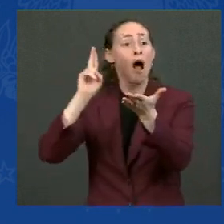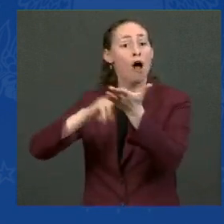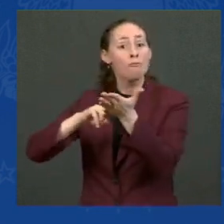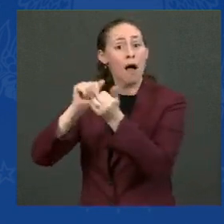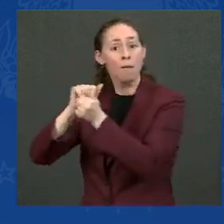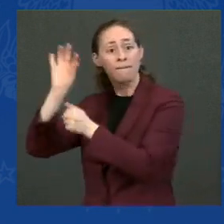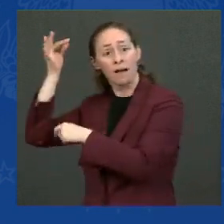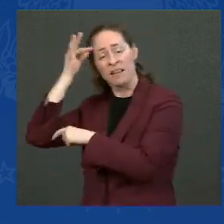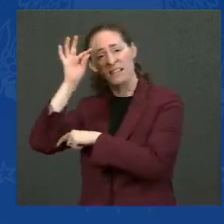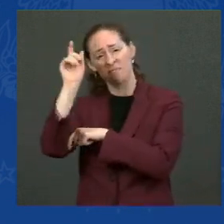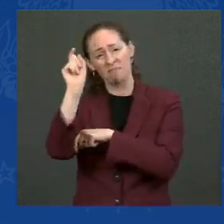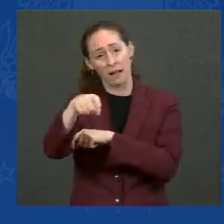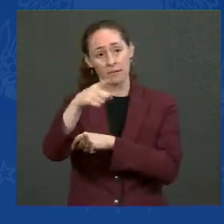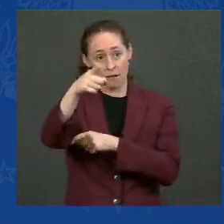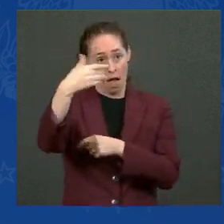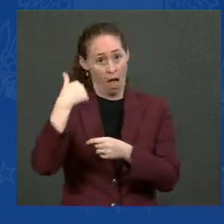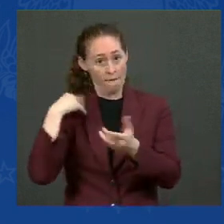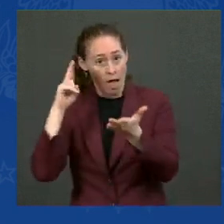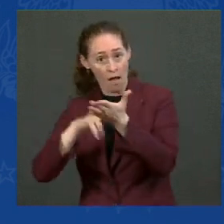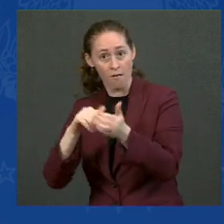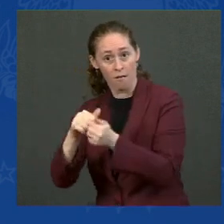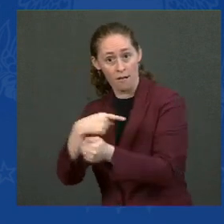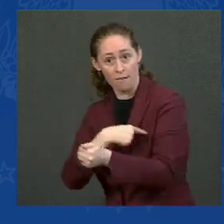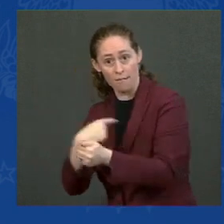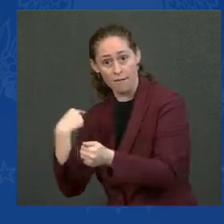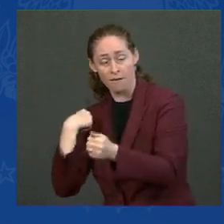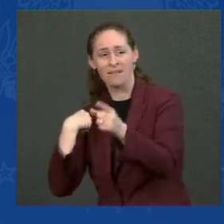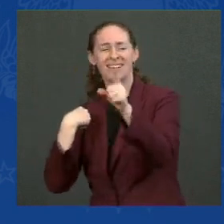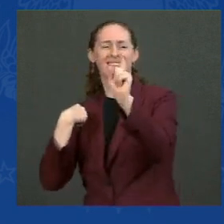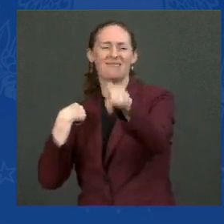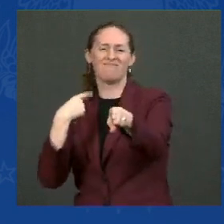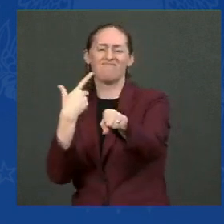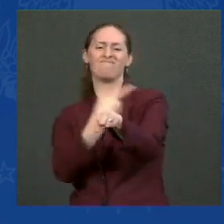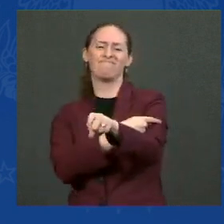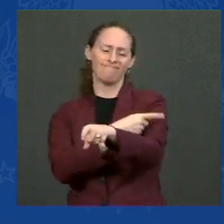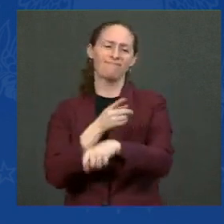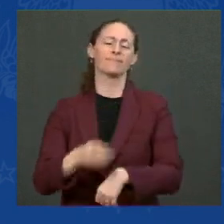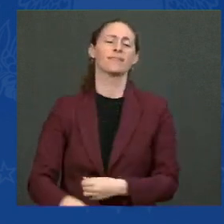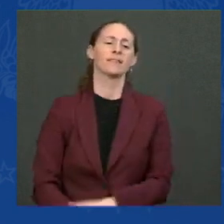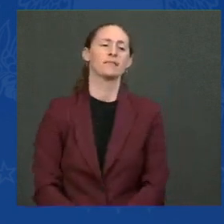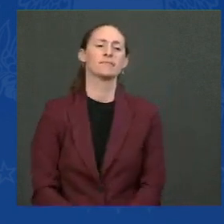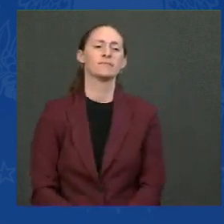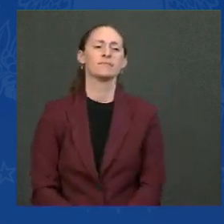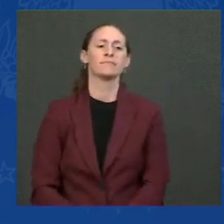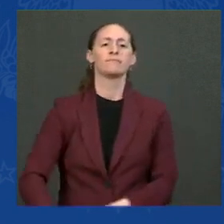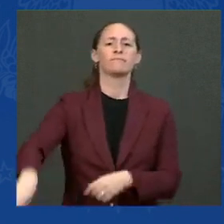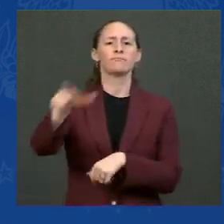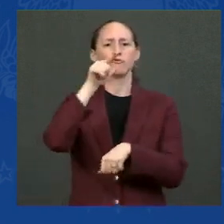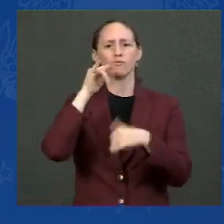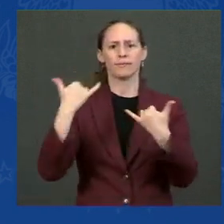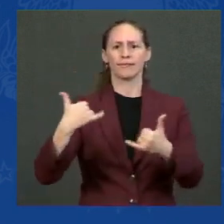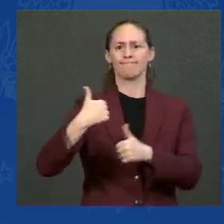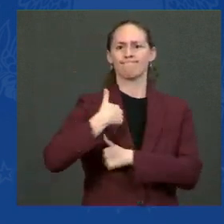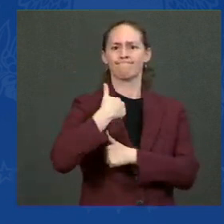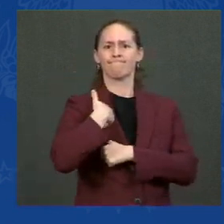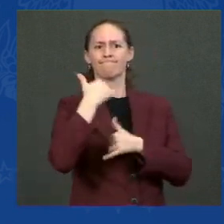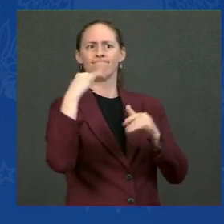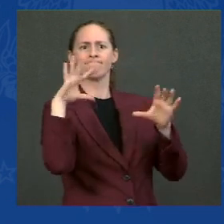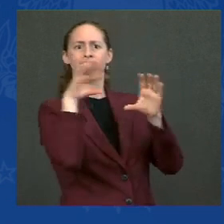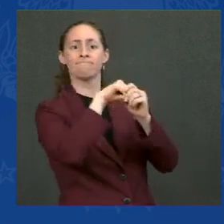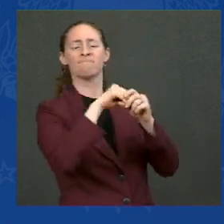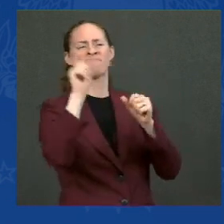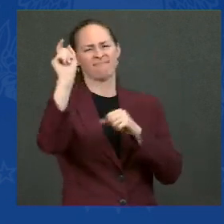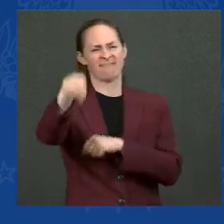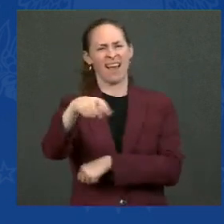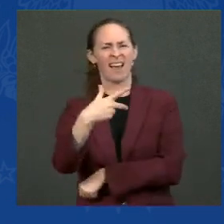federal government working for the federal government, you have to be vaccinated. We're requiring active duty military to be vaccinated. We're making sure health